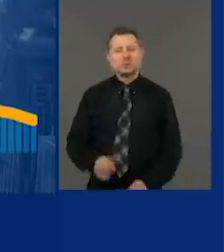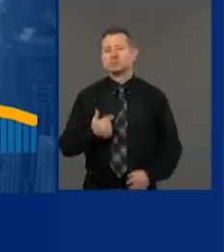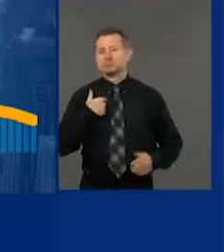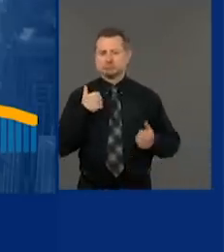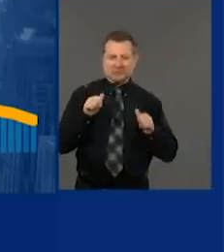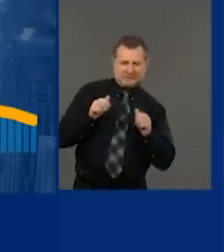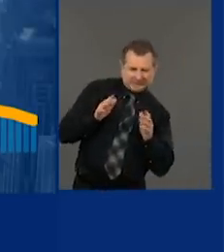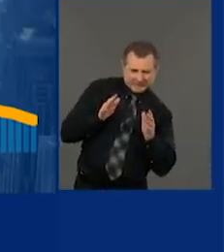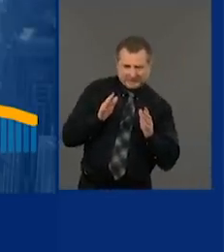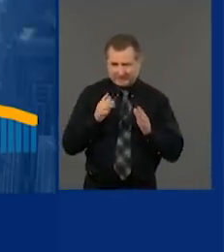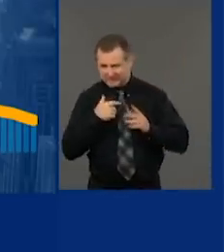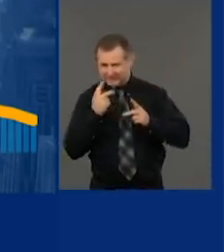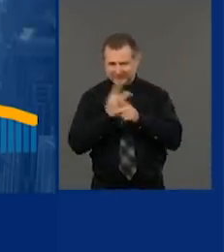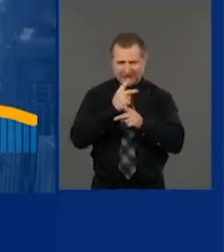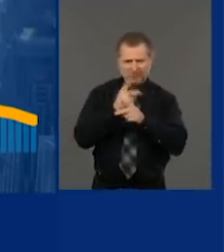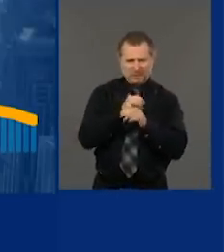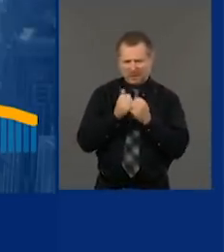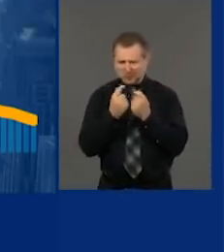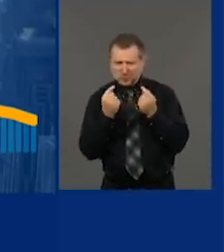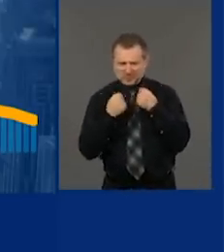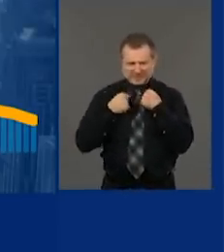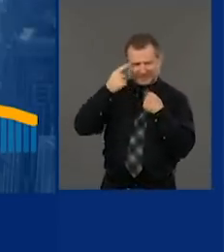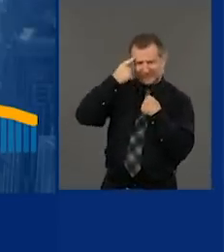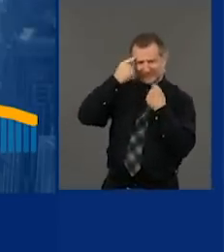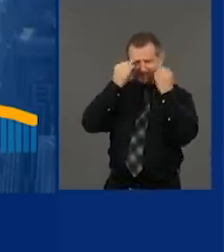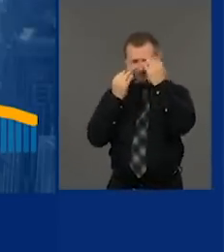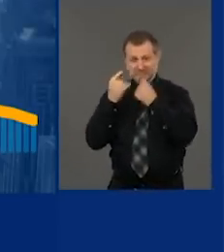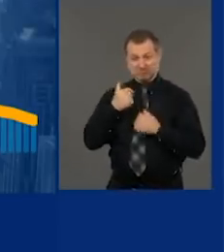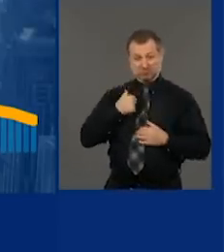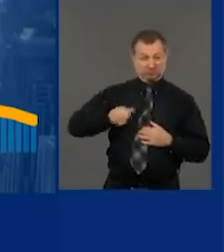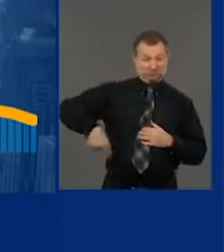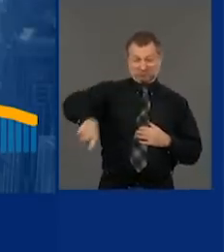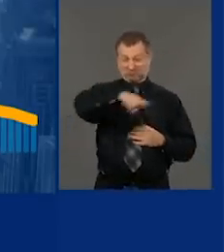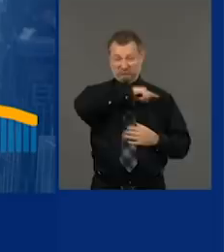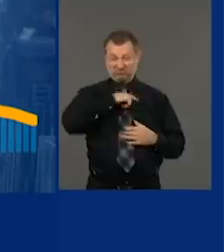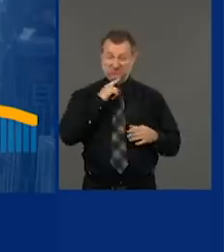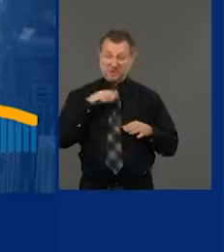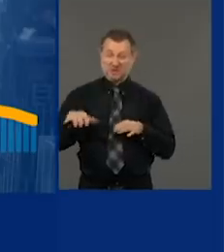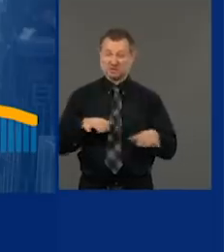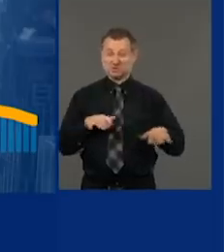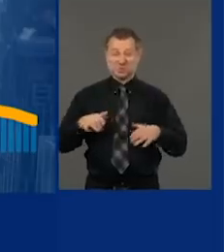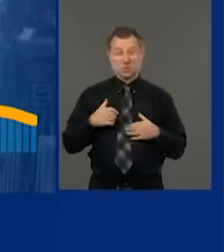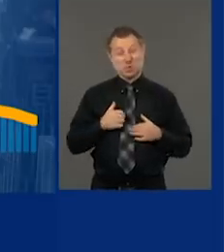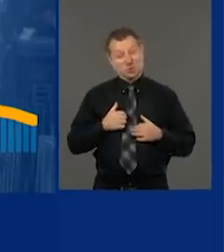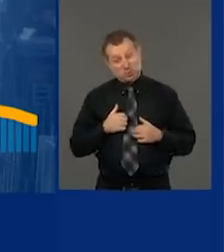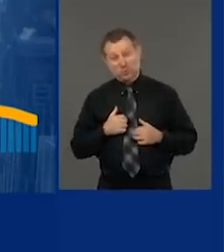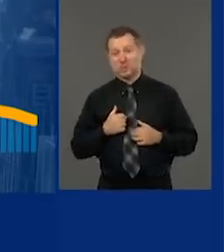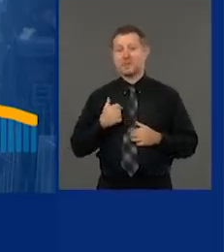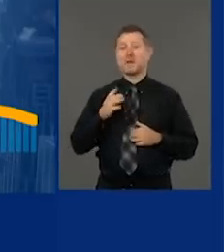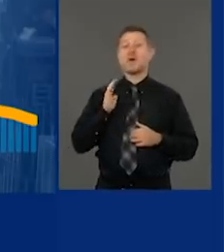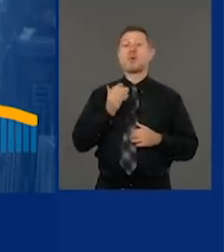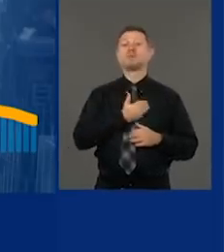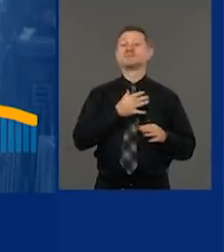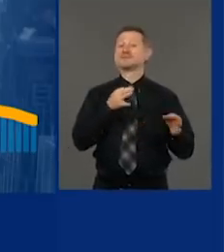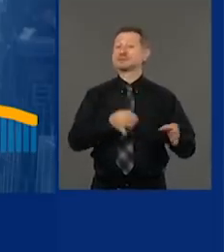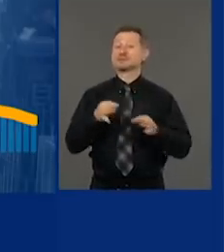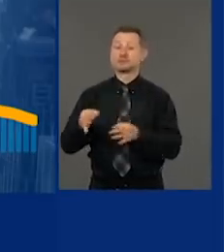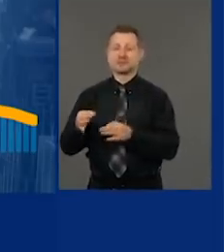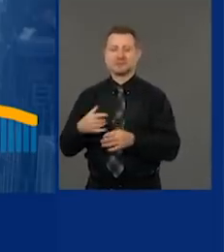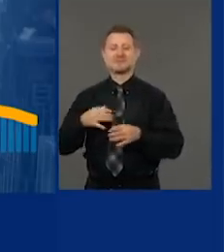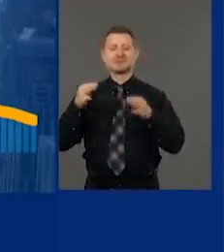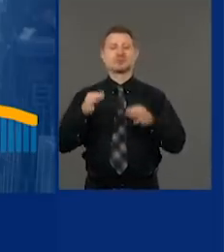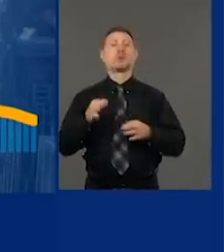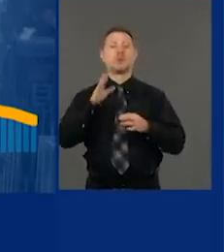mountain because our behavior was going to design the mountain and design the